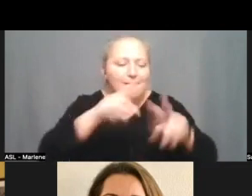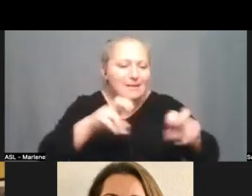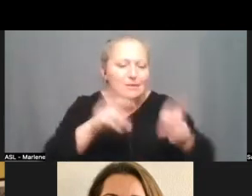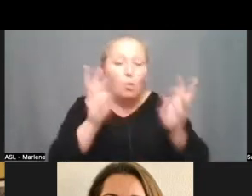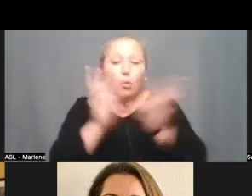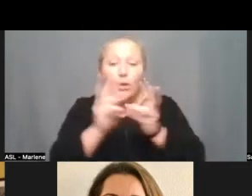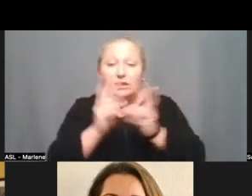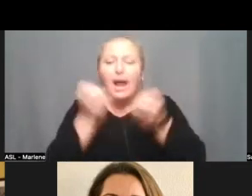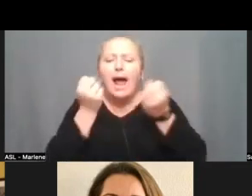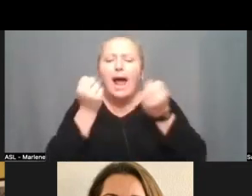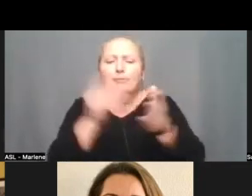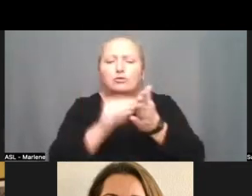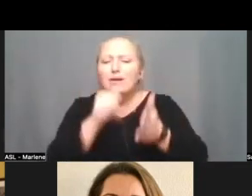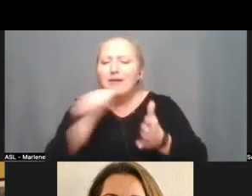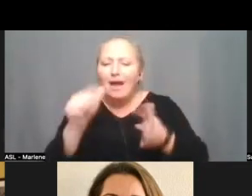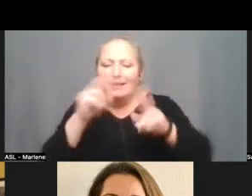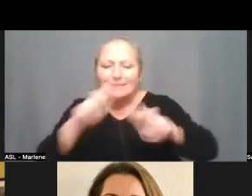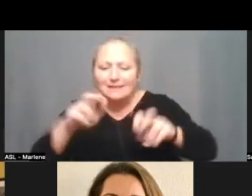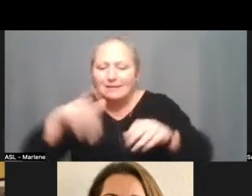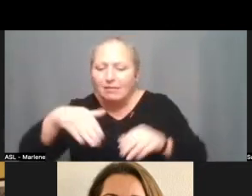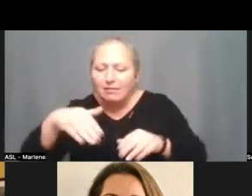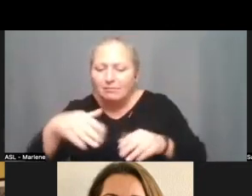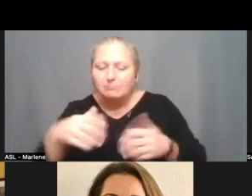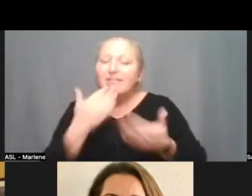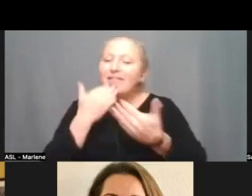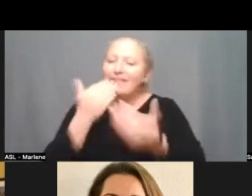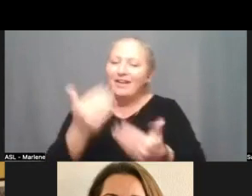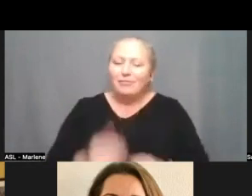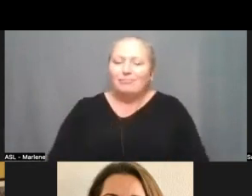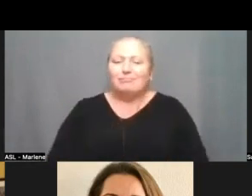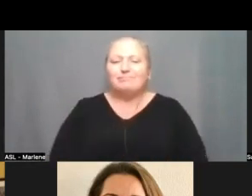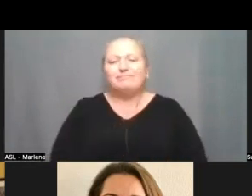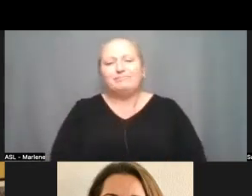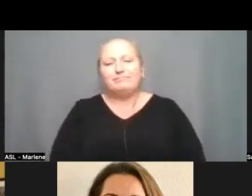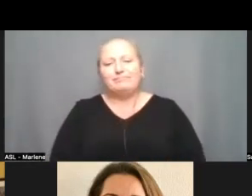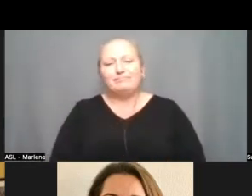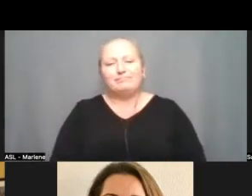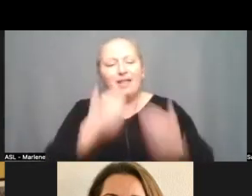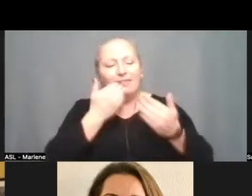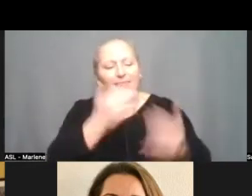get assessed and um thank you thank you randy